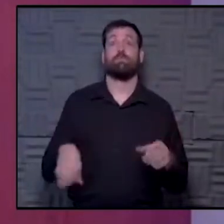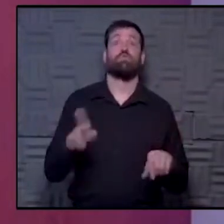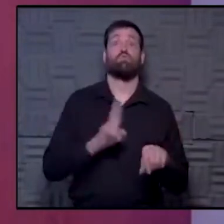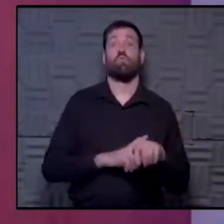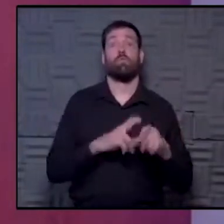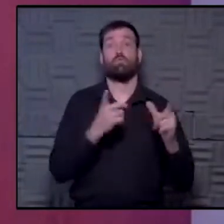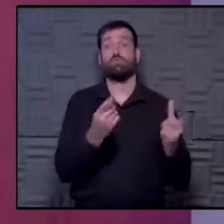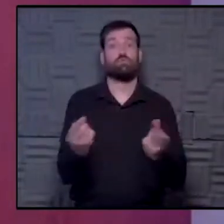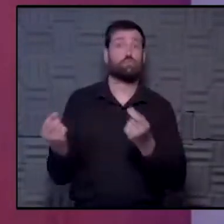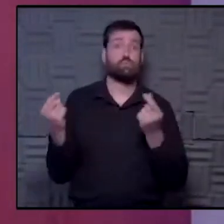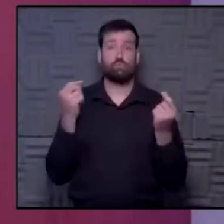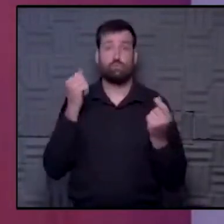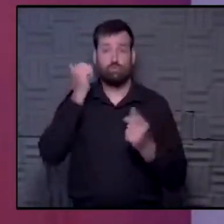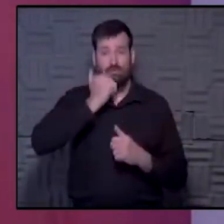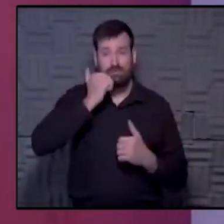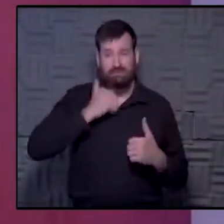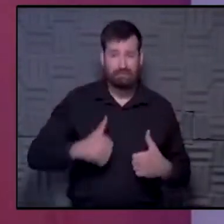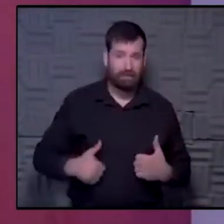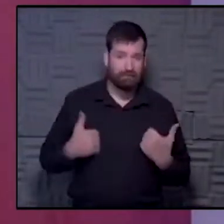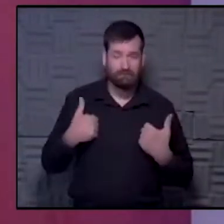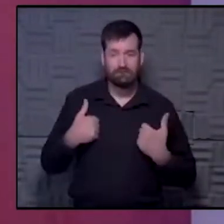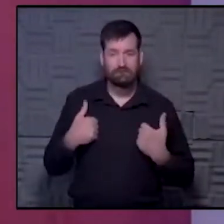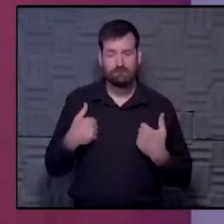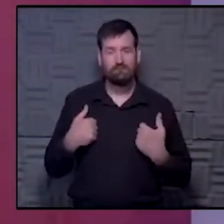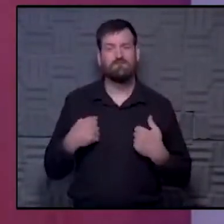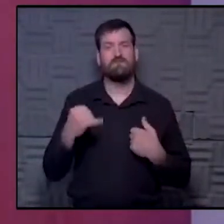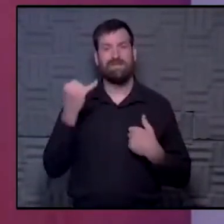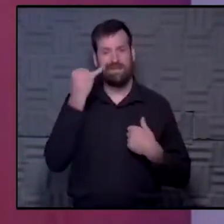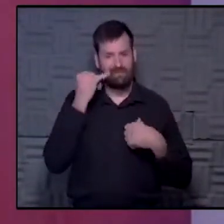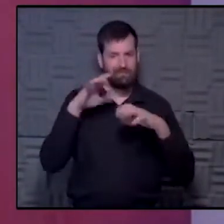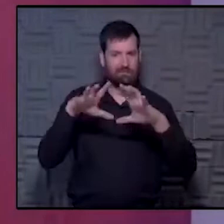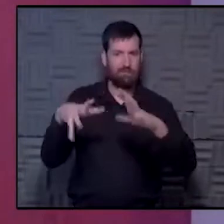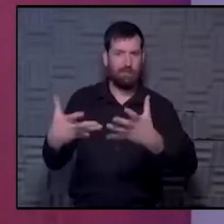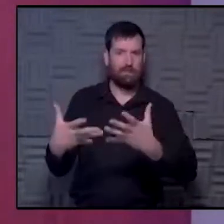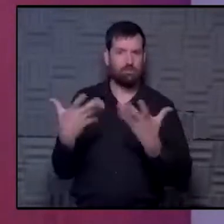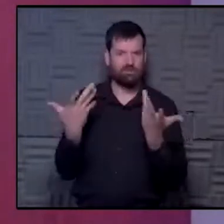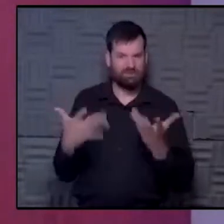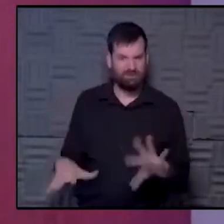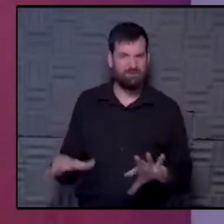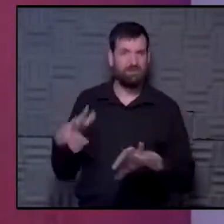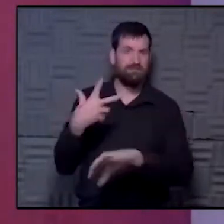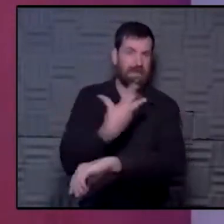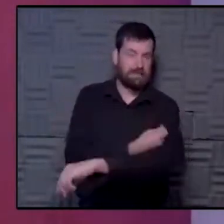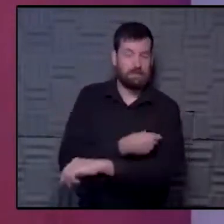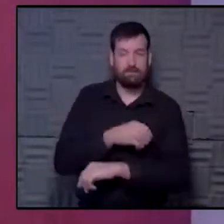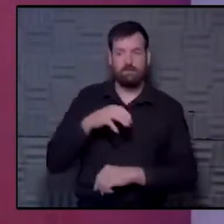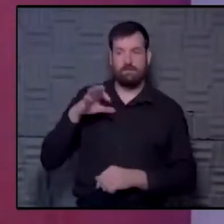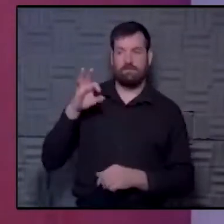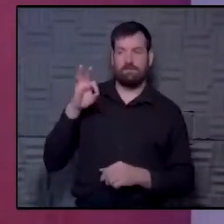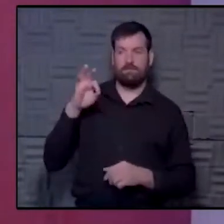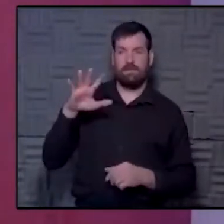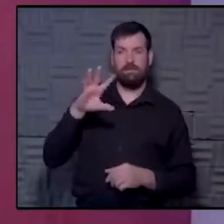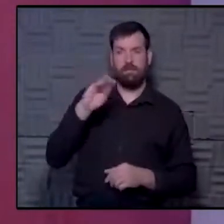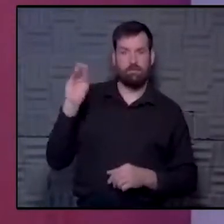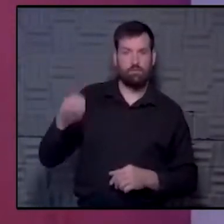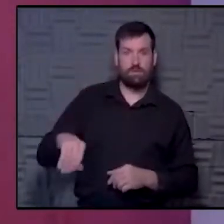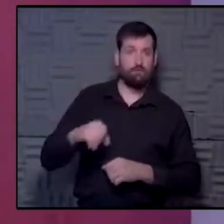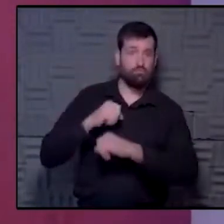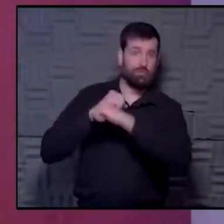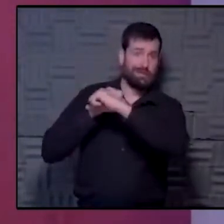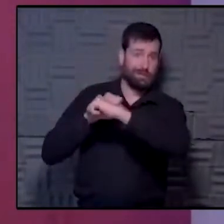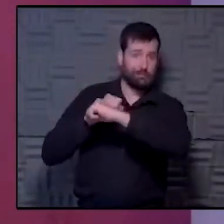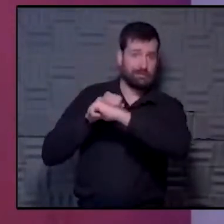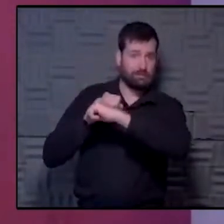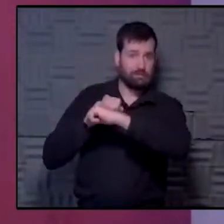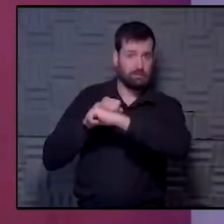function, daily life. And I would say that if the population is vaccinated and we would have 95% protection against